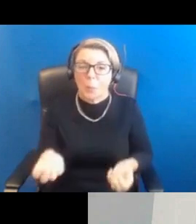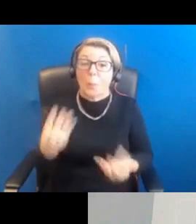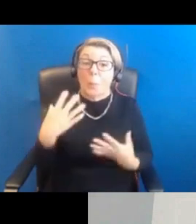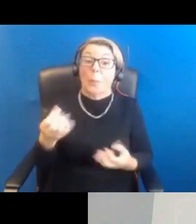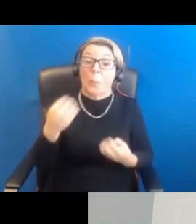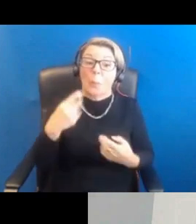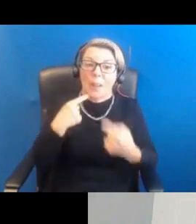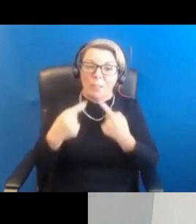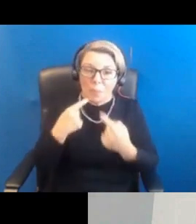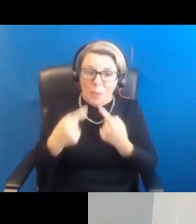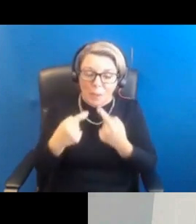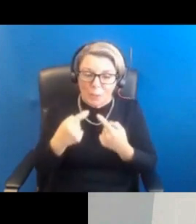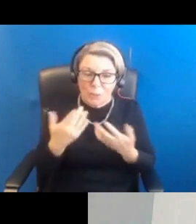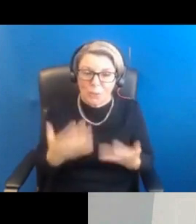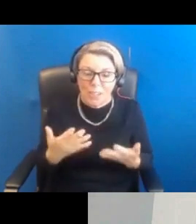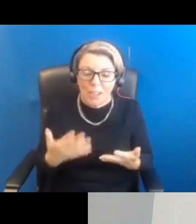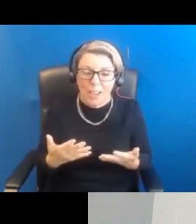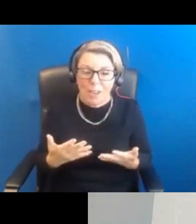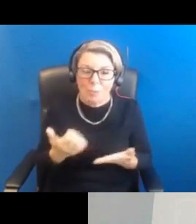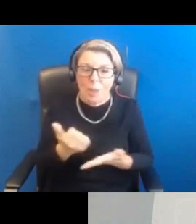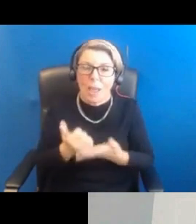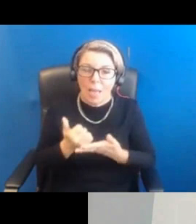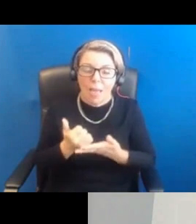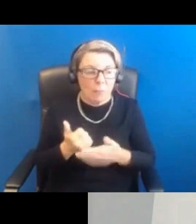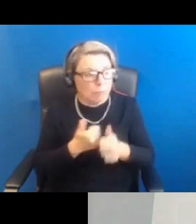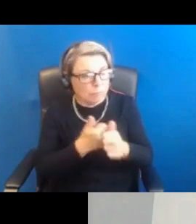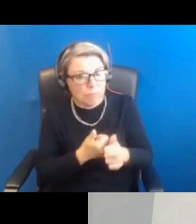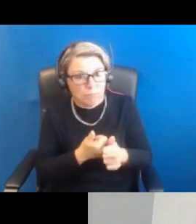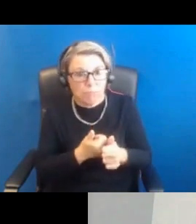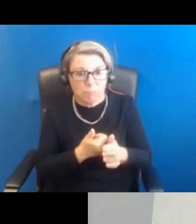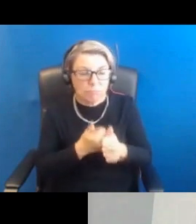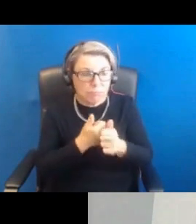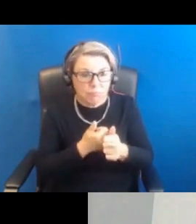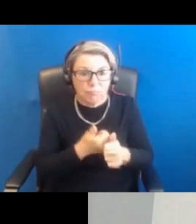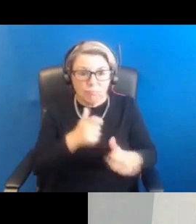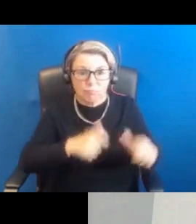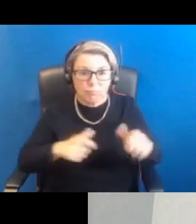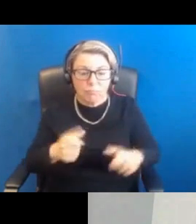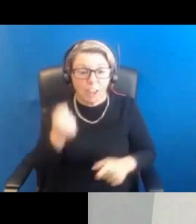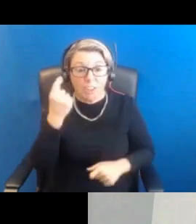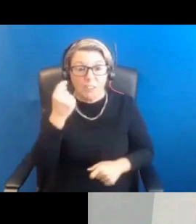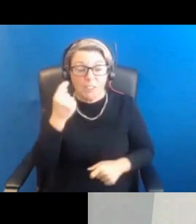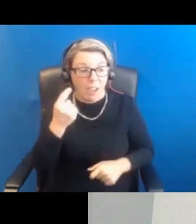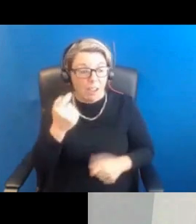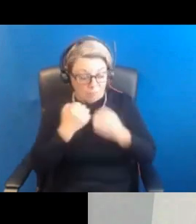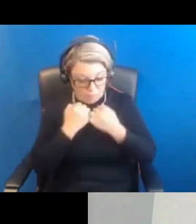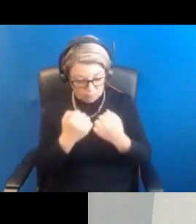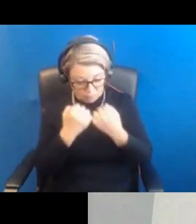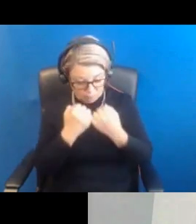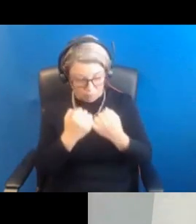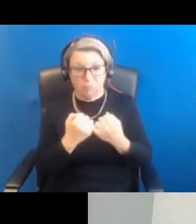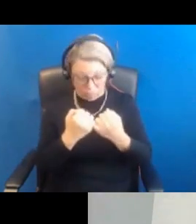today that would certainly help support and assist people with that so that they understand their condition. And they have the right